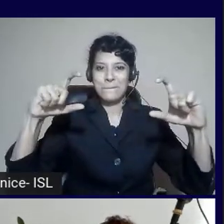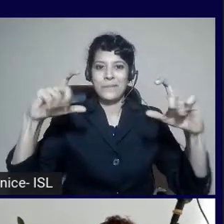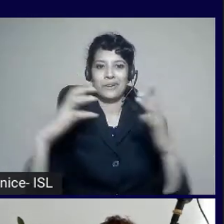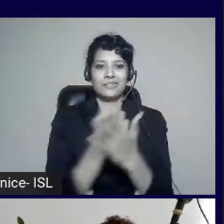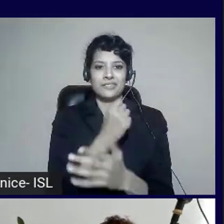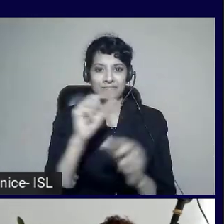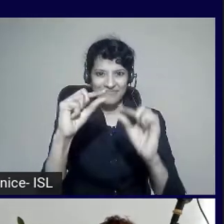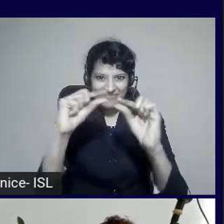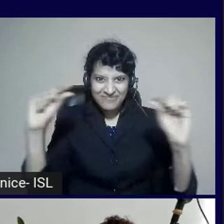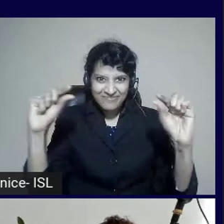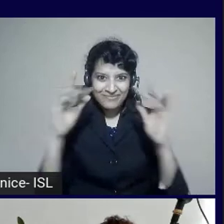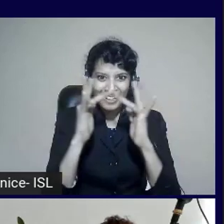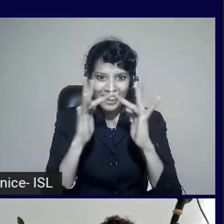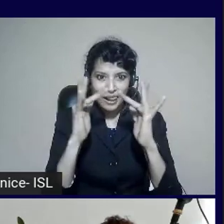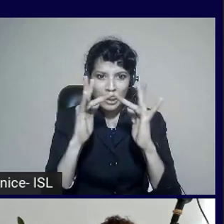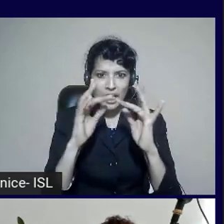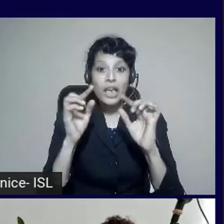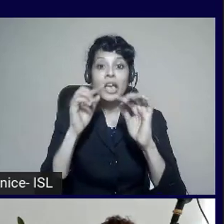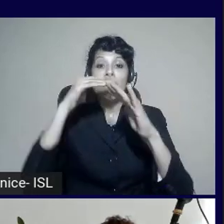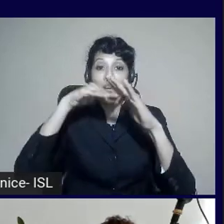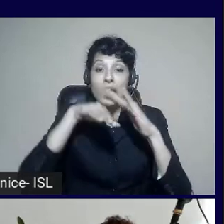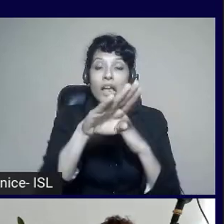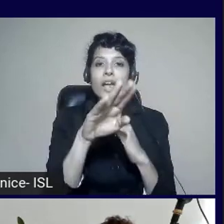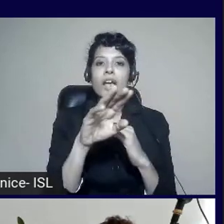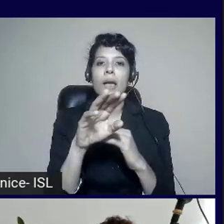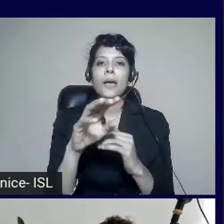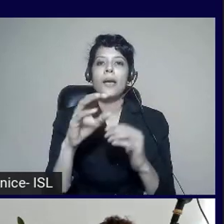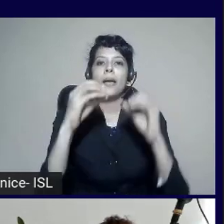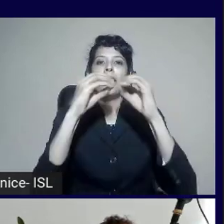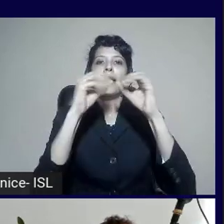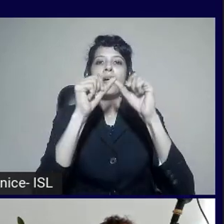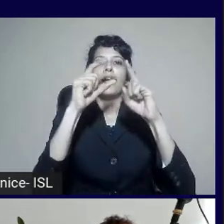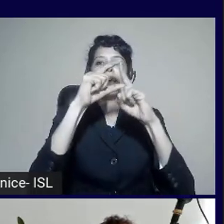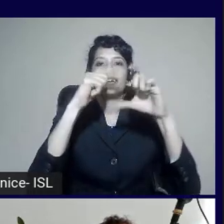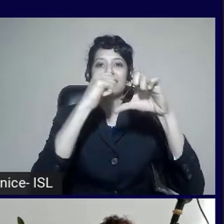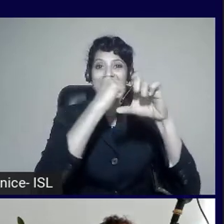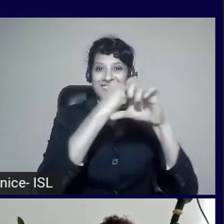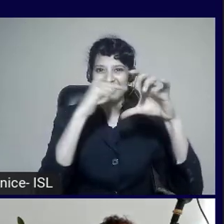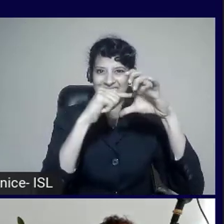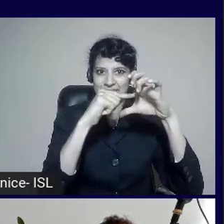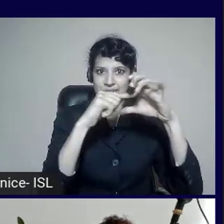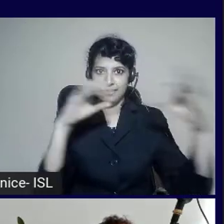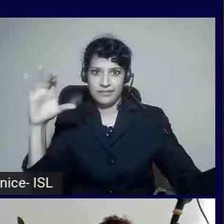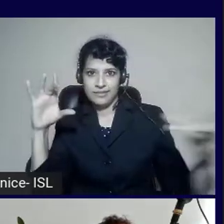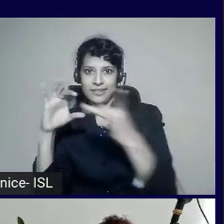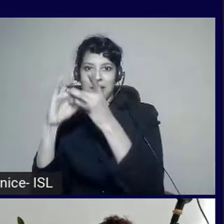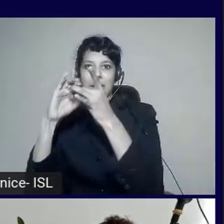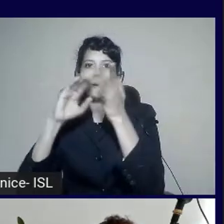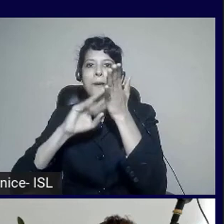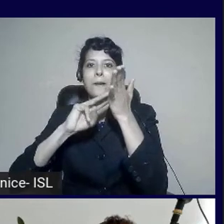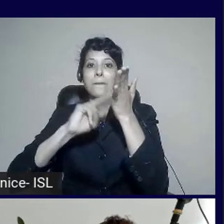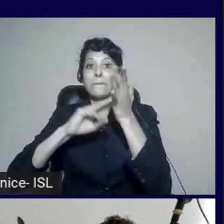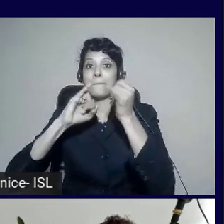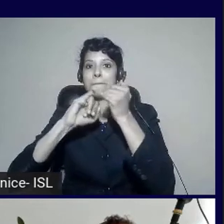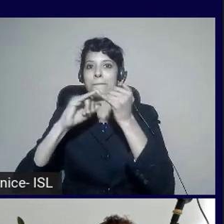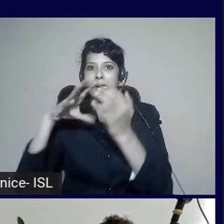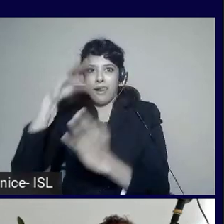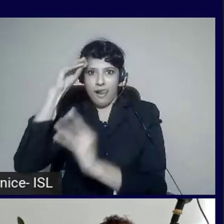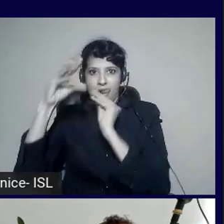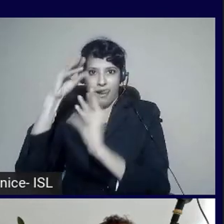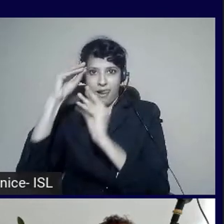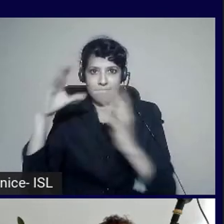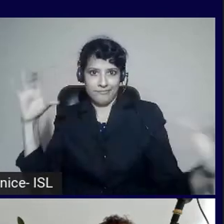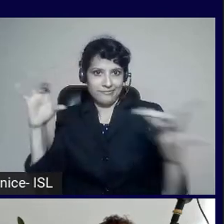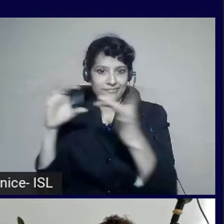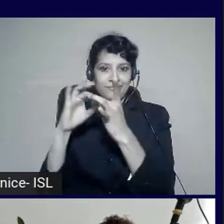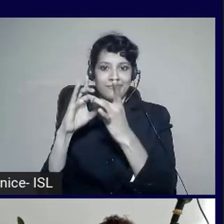.ms accessibility-fundamentals. You get a badge linked to your profile on Microsoft Learn. So this is an accredited badge